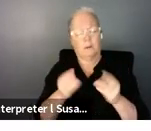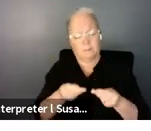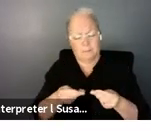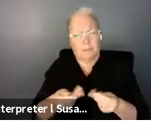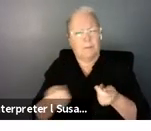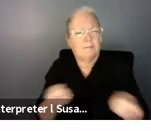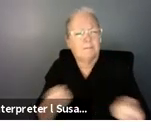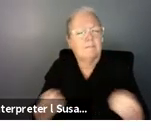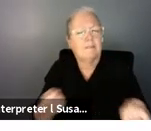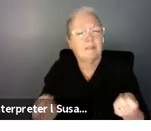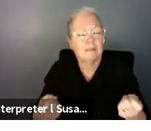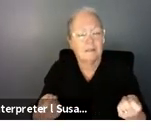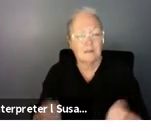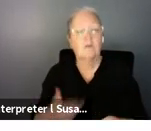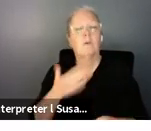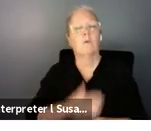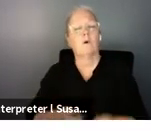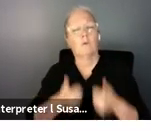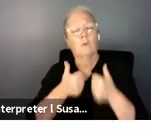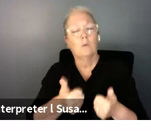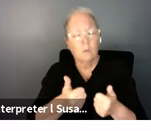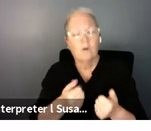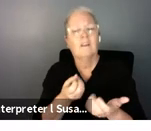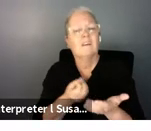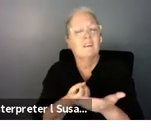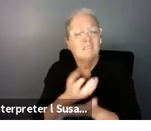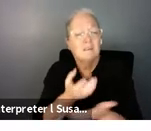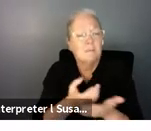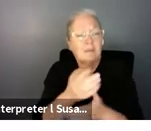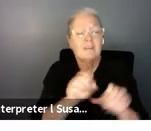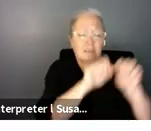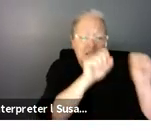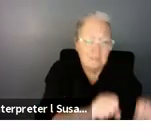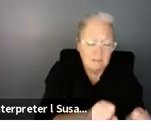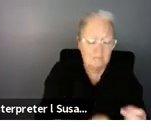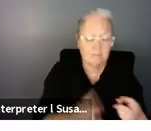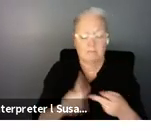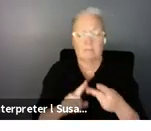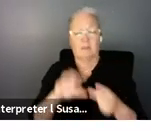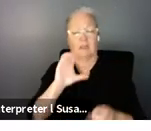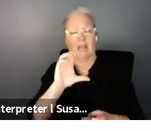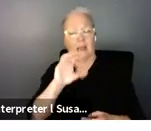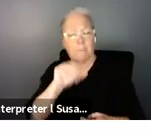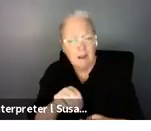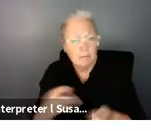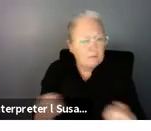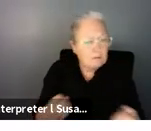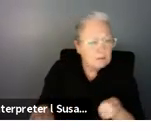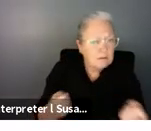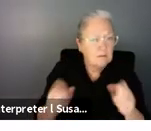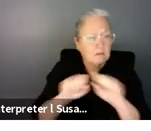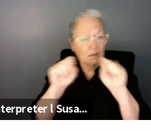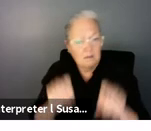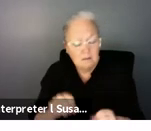on an information system um a case management system um and supported by community